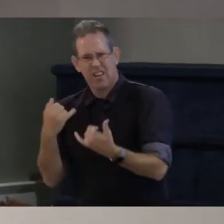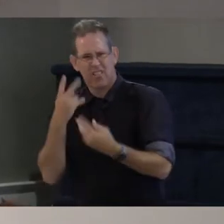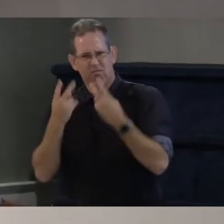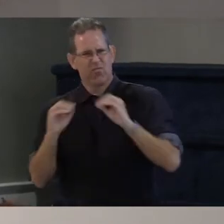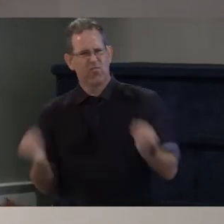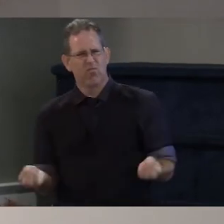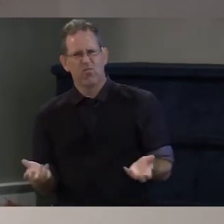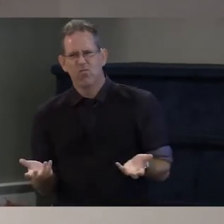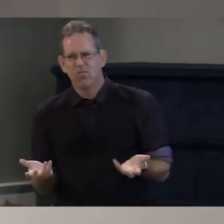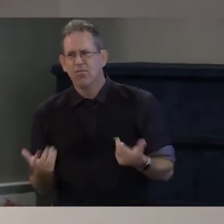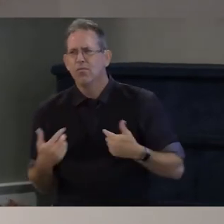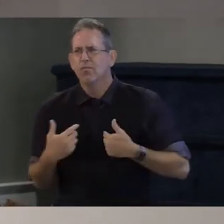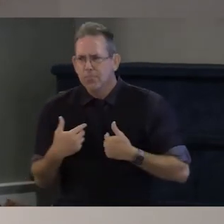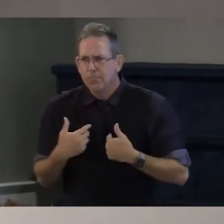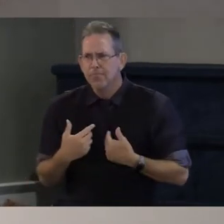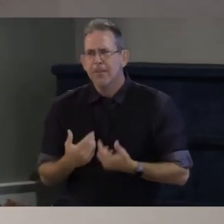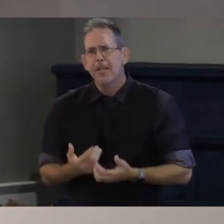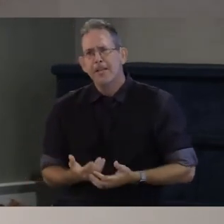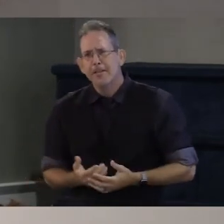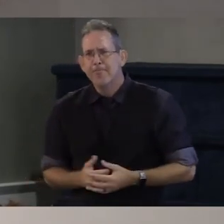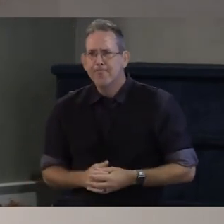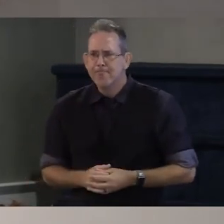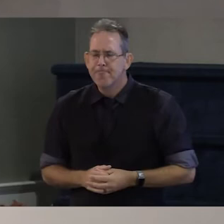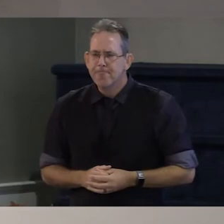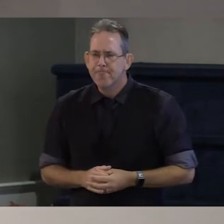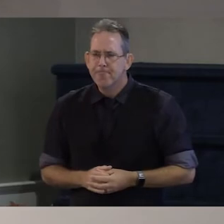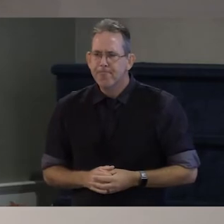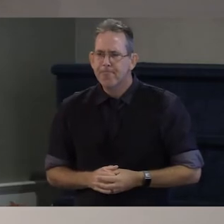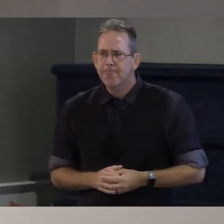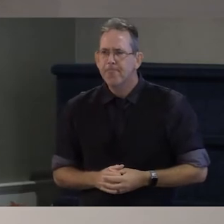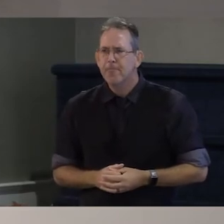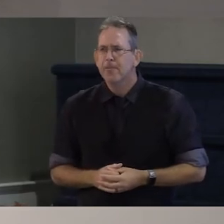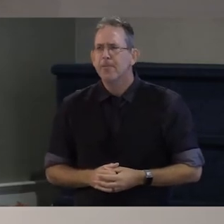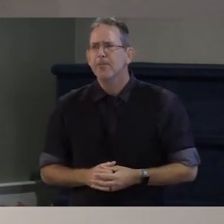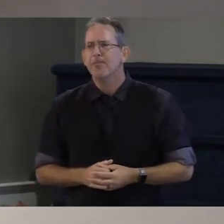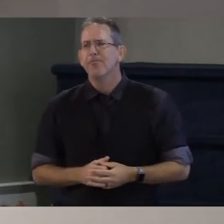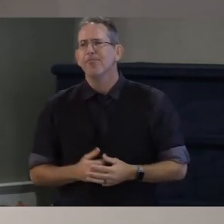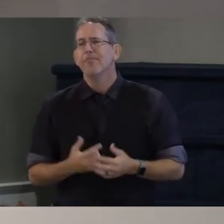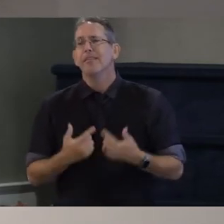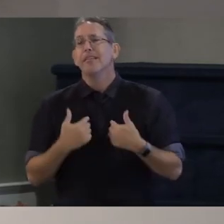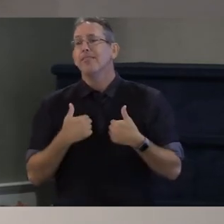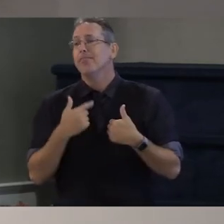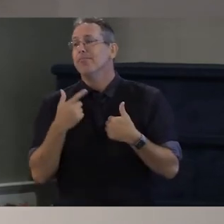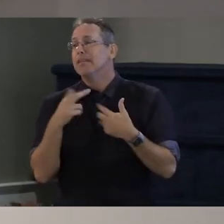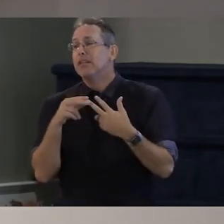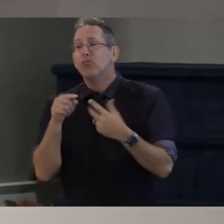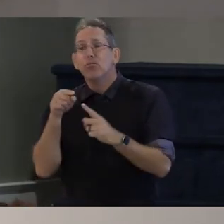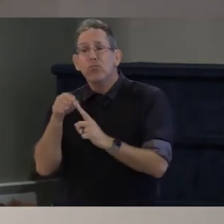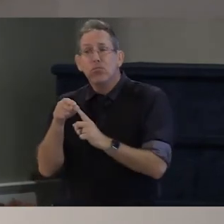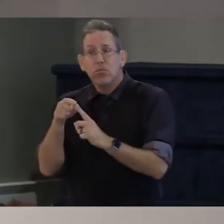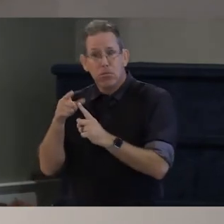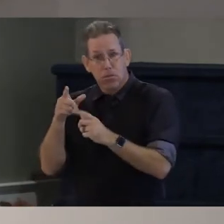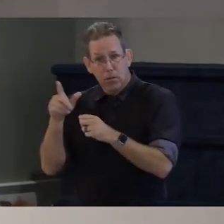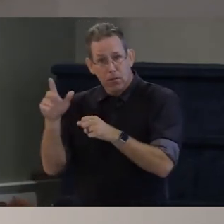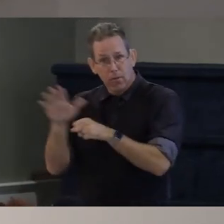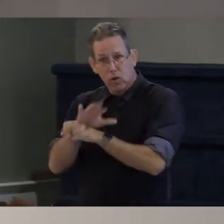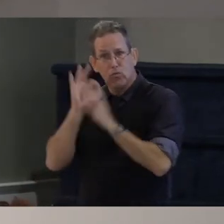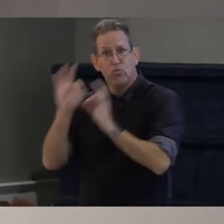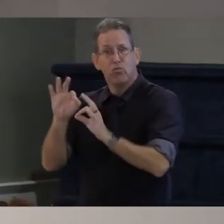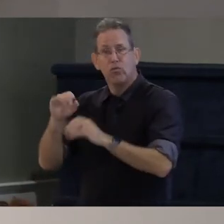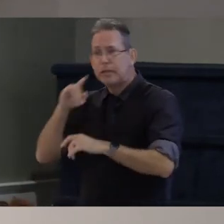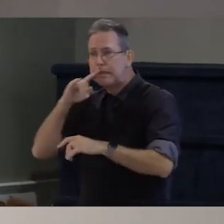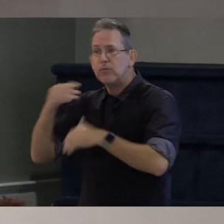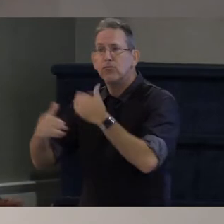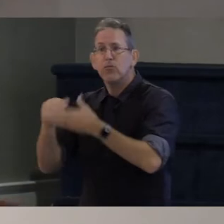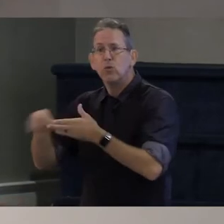a student of full functioning or you have some sort of disability or special need it's still what's most